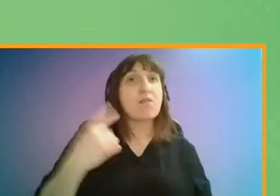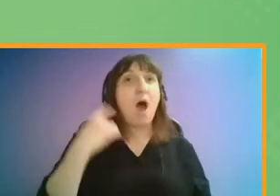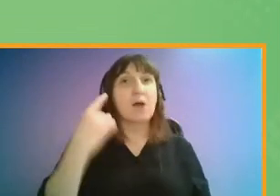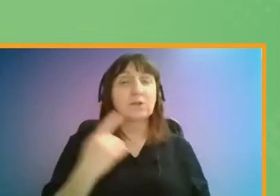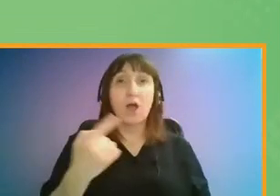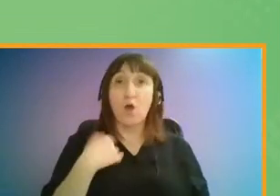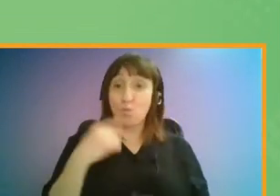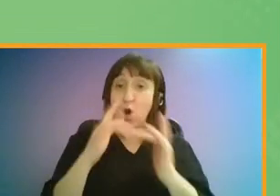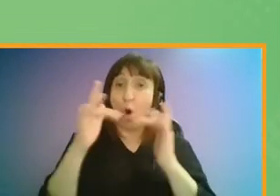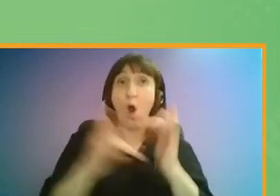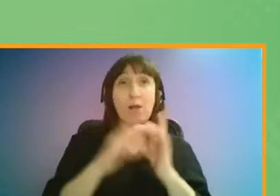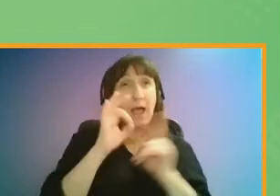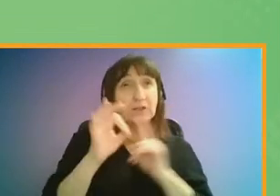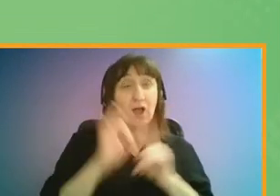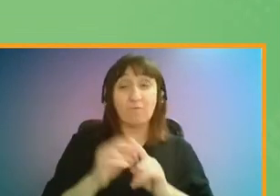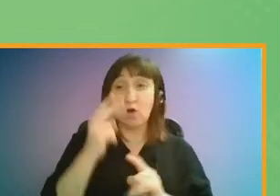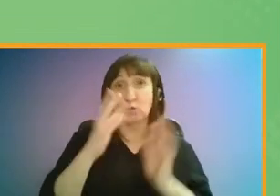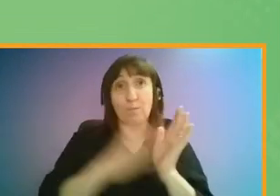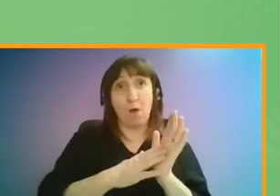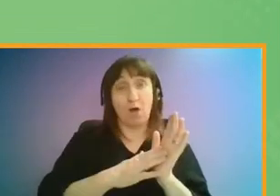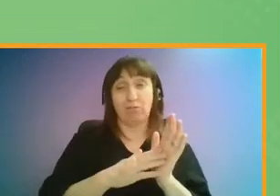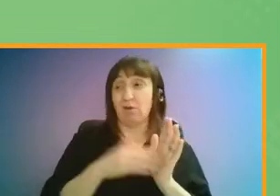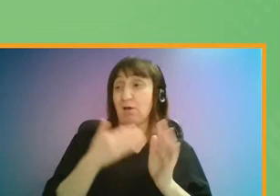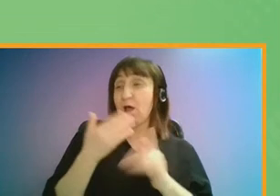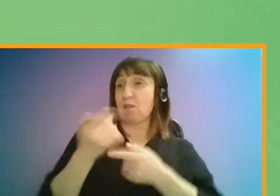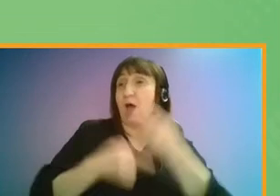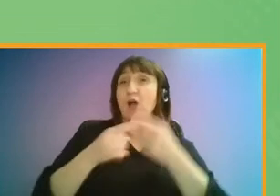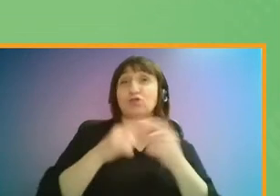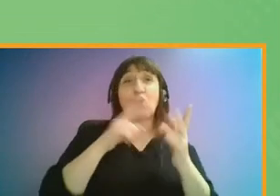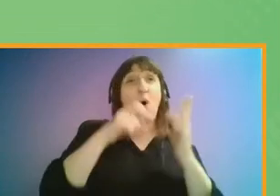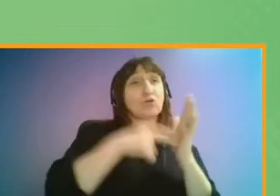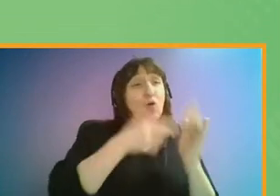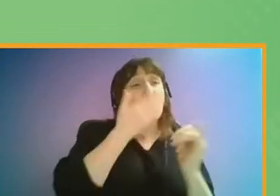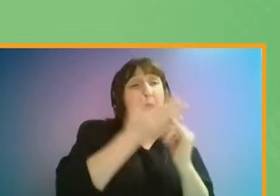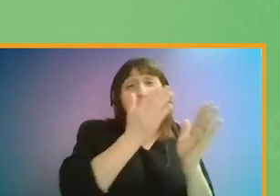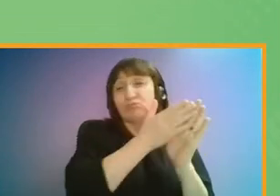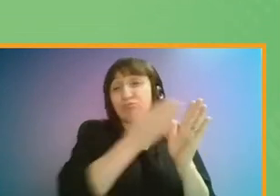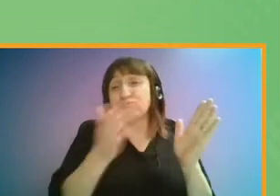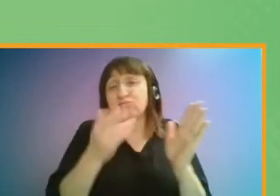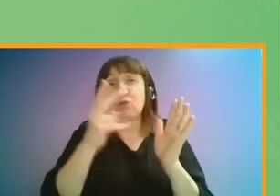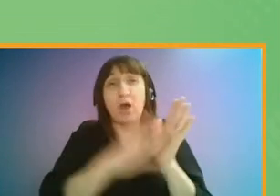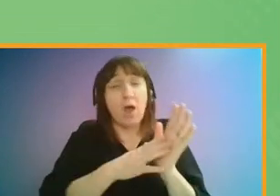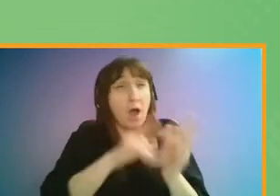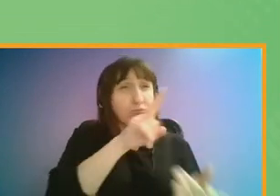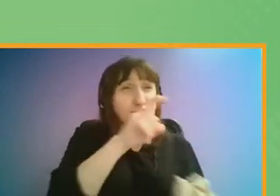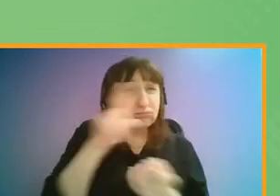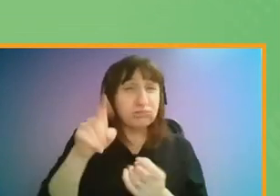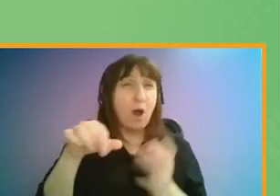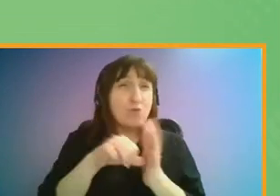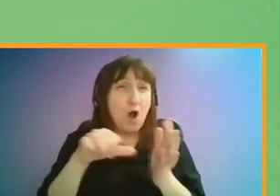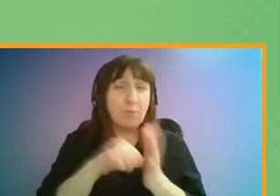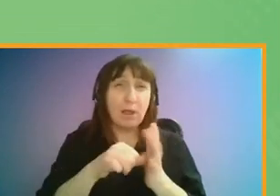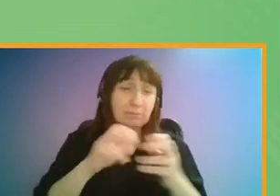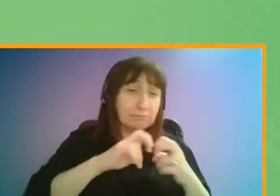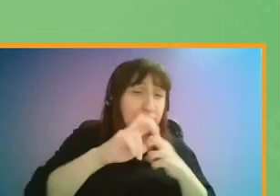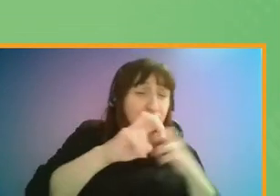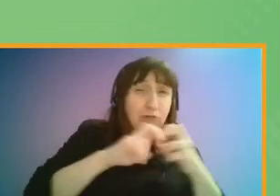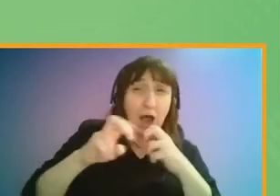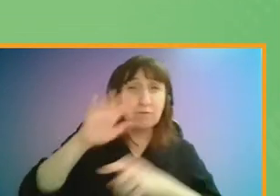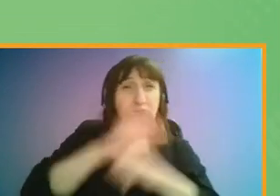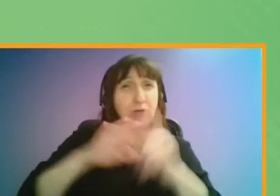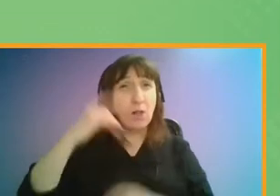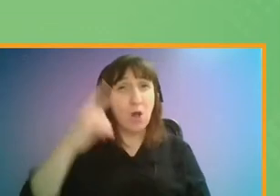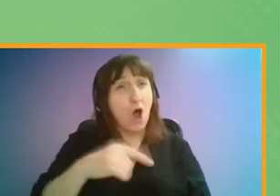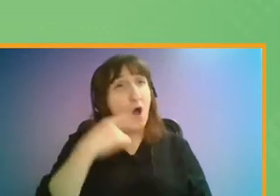online survey for two months from the end of October last year which asked people to tell us about any problems they have experienced when travelling in London and what they thought would help them